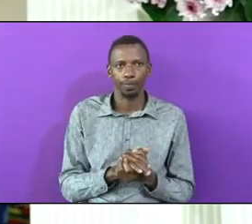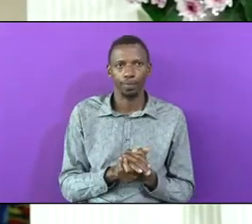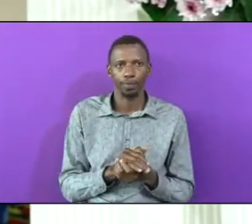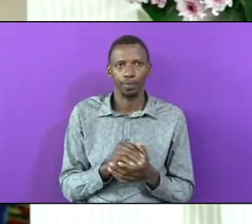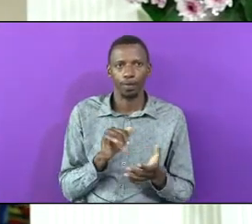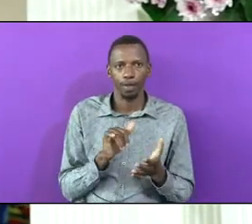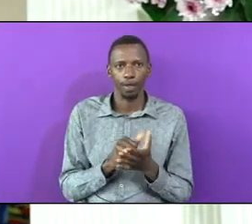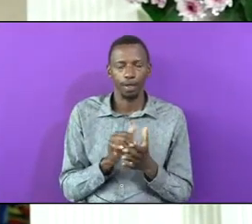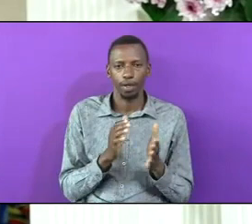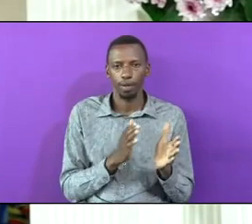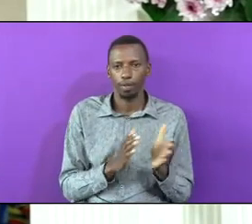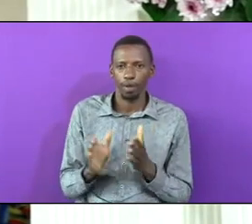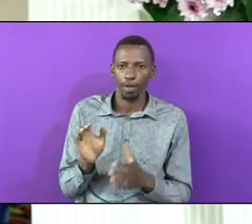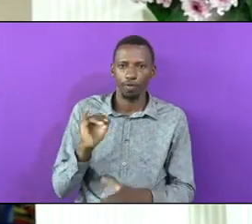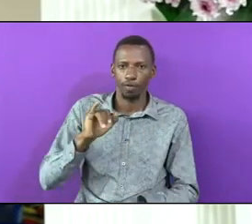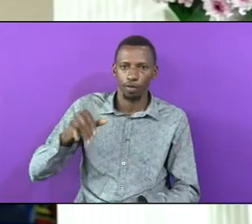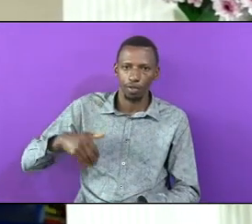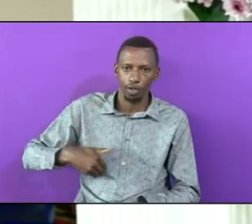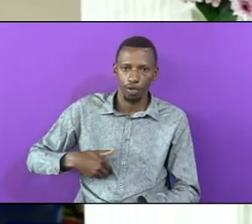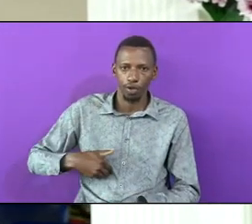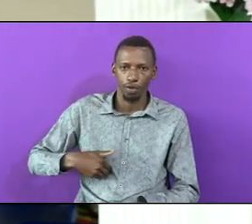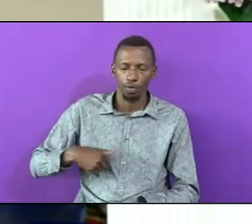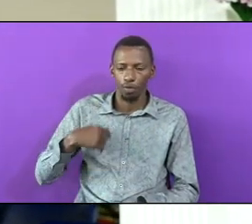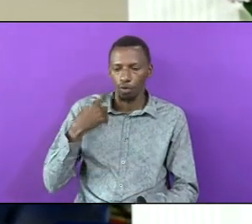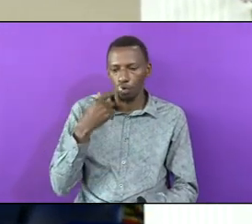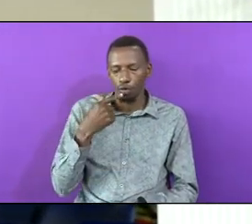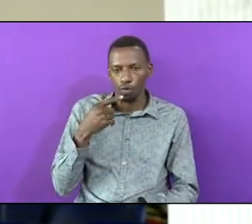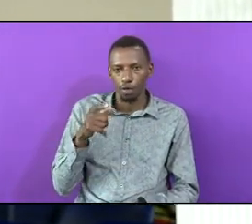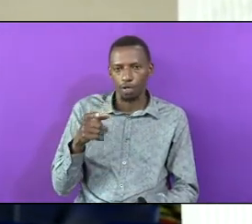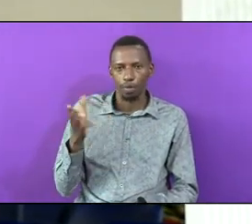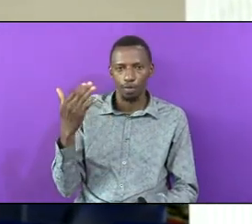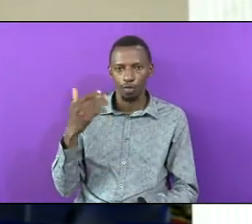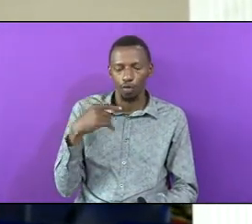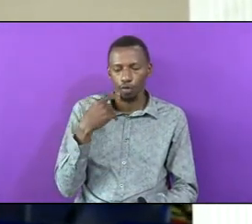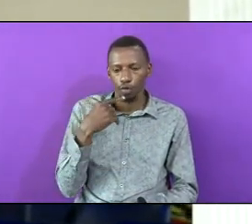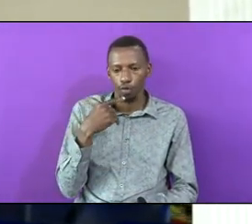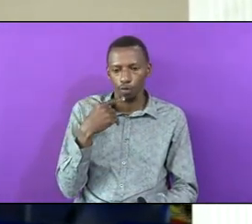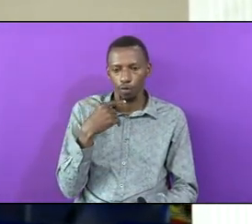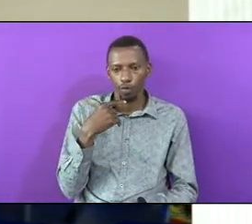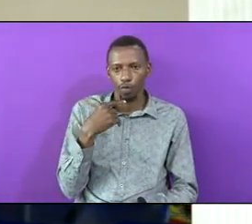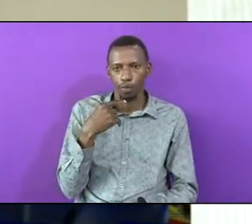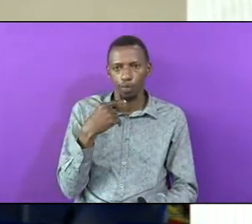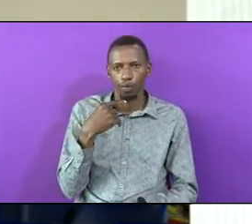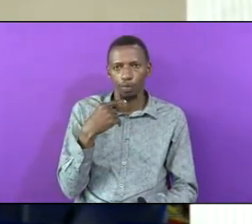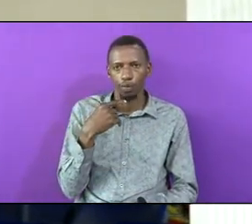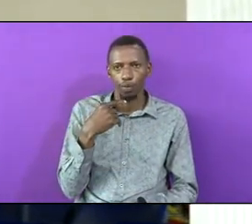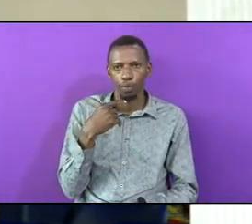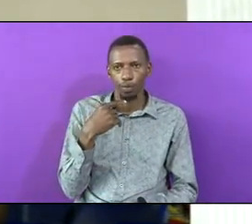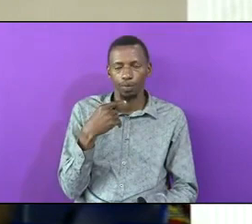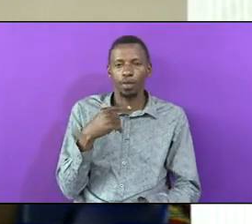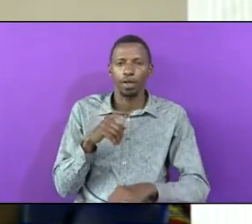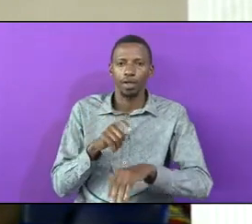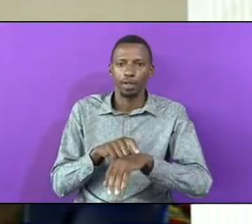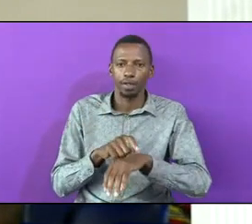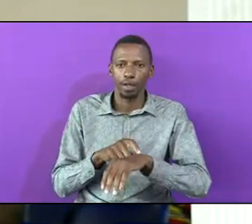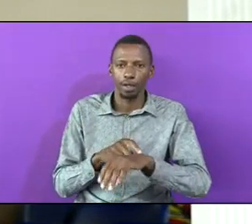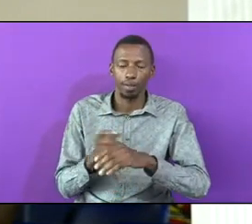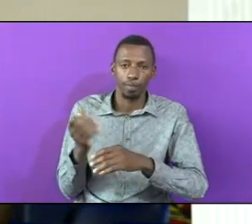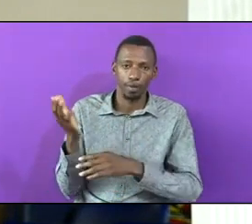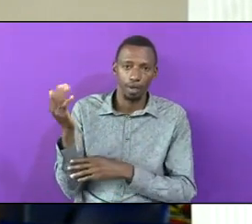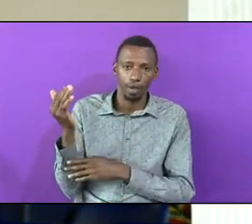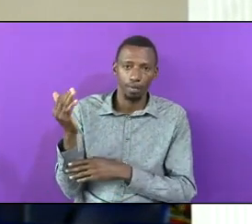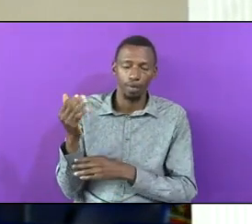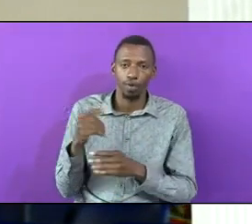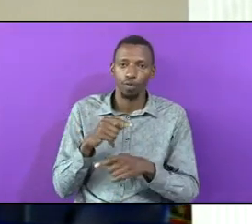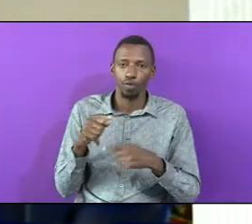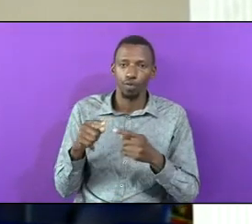That The Plan Of Jacob Of Who He Was Did Not Help Him Time Is Coming When How